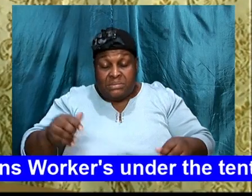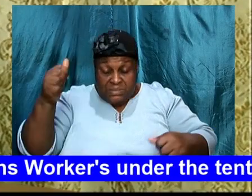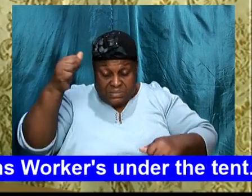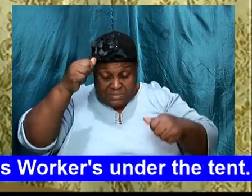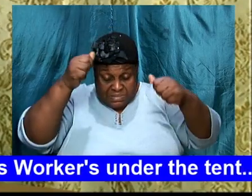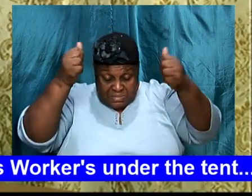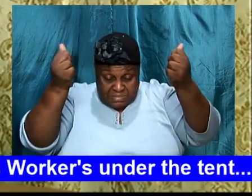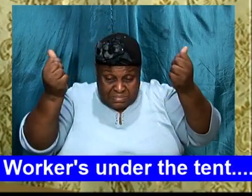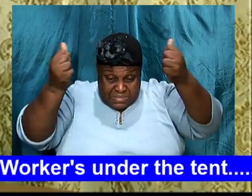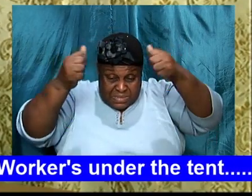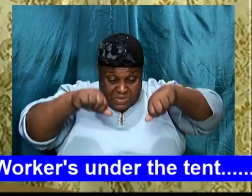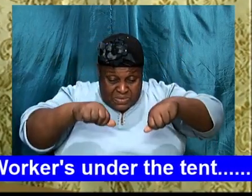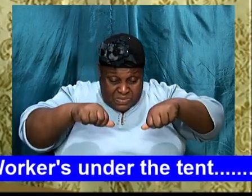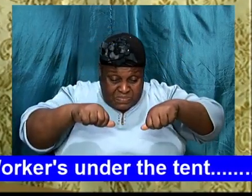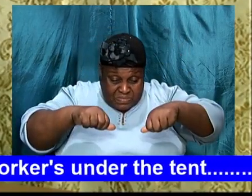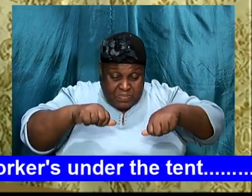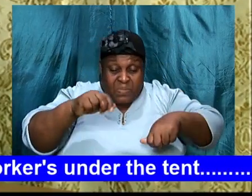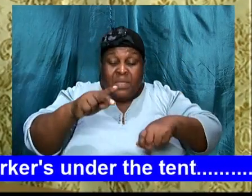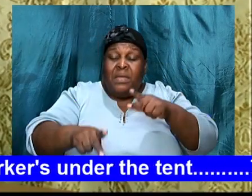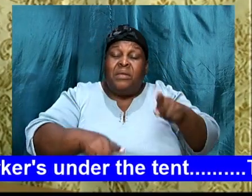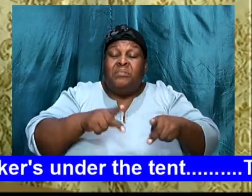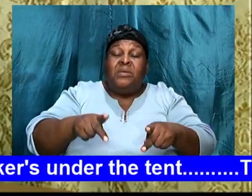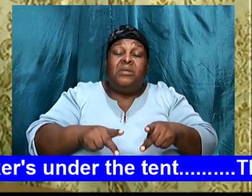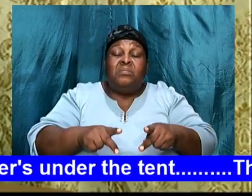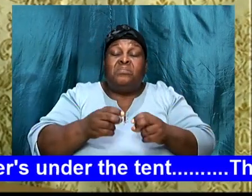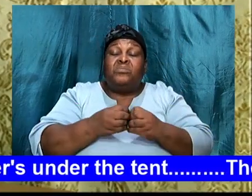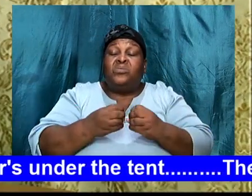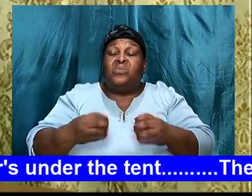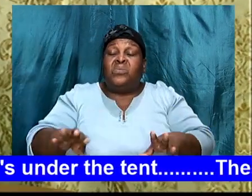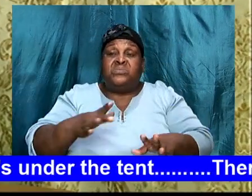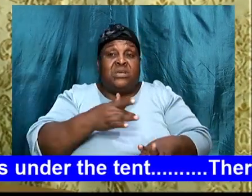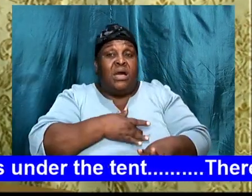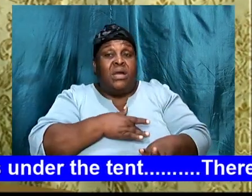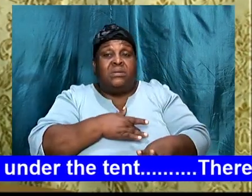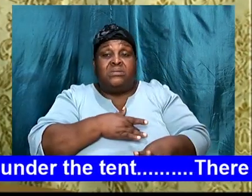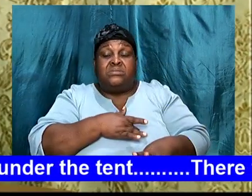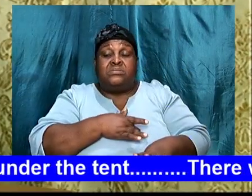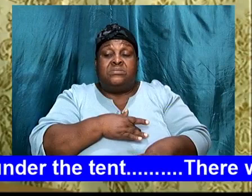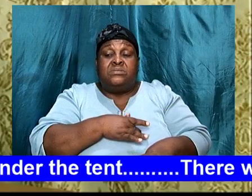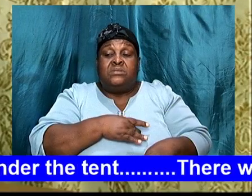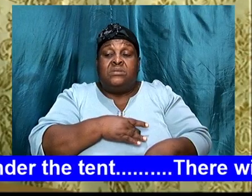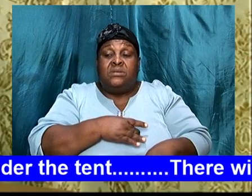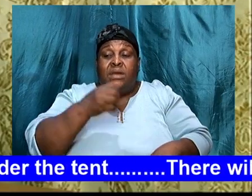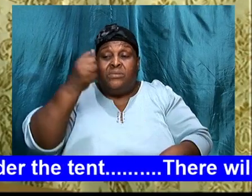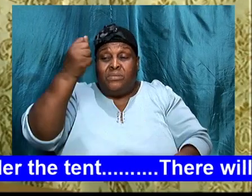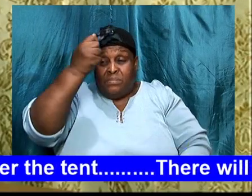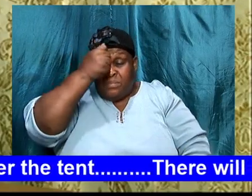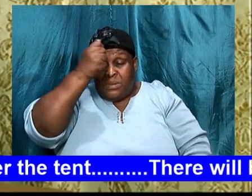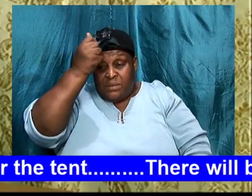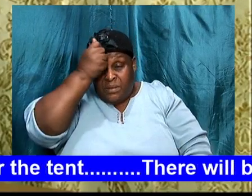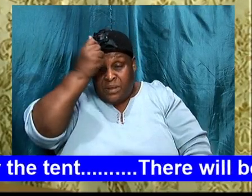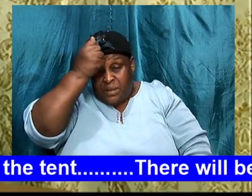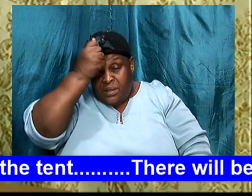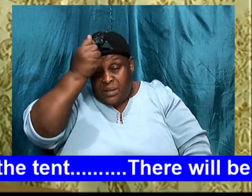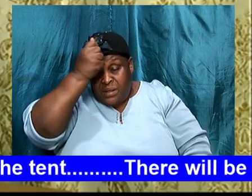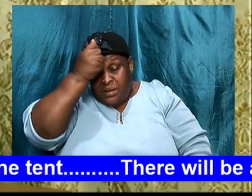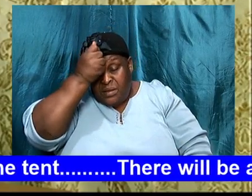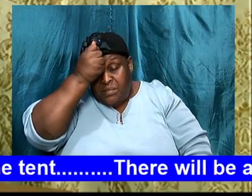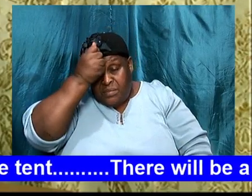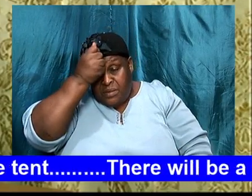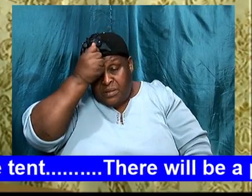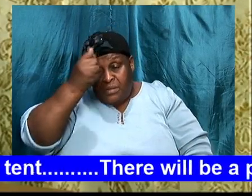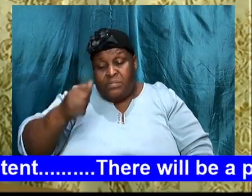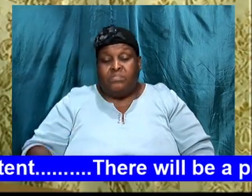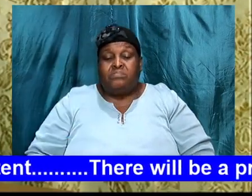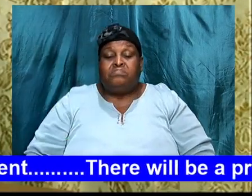lost, hurt, and rebel, like I said, we are going, to talk about, faith, and the will of God,